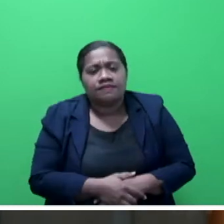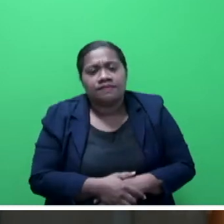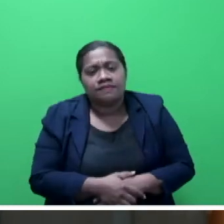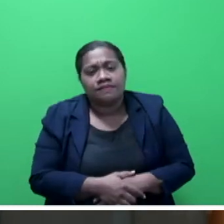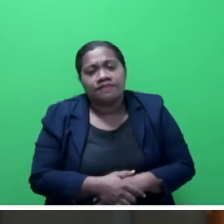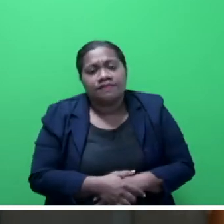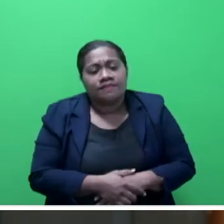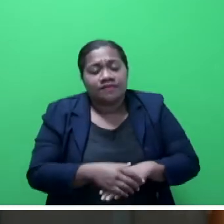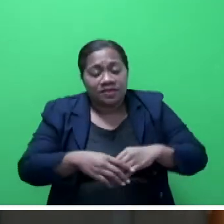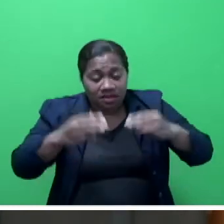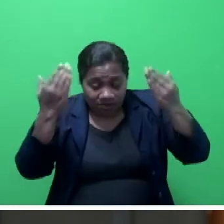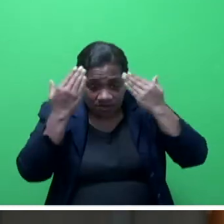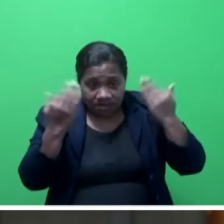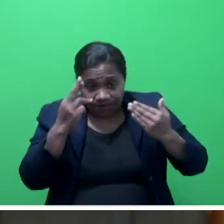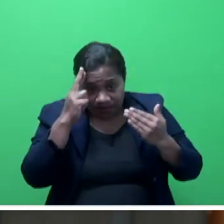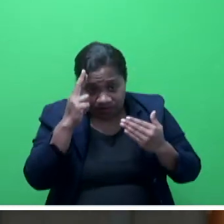Mr Speaker Say.